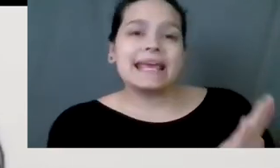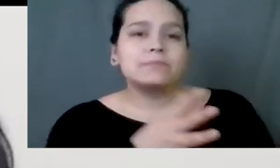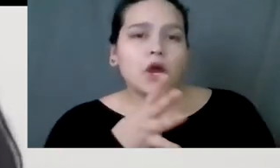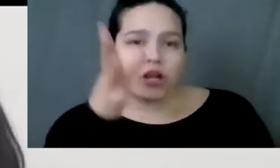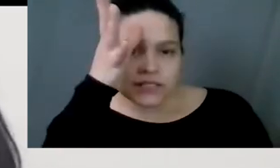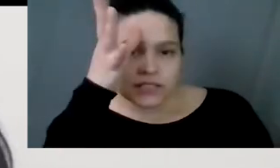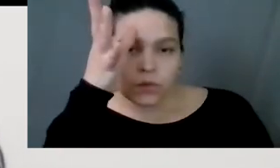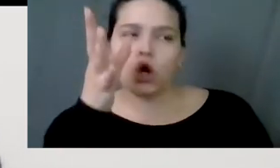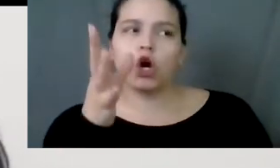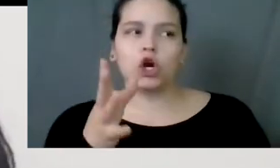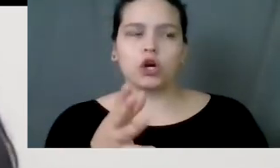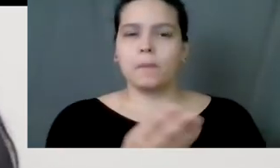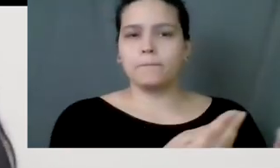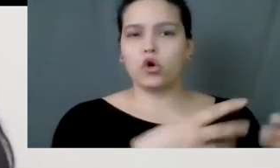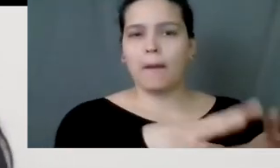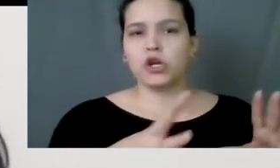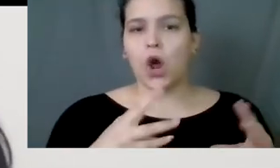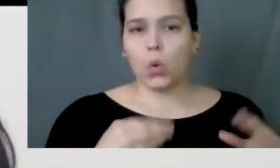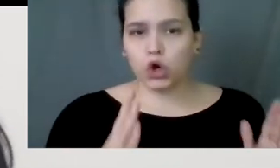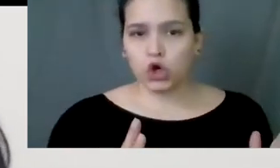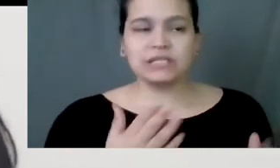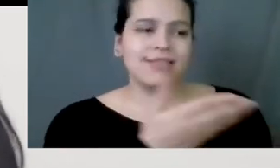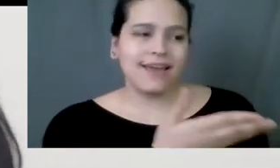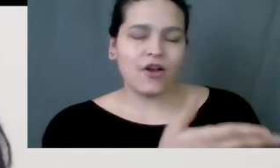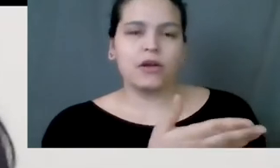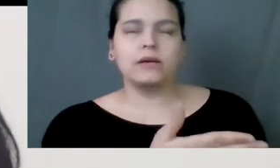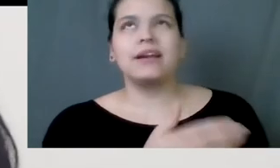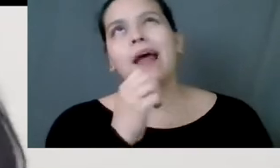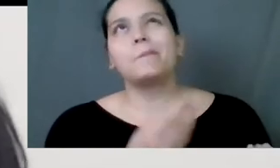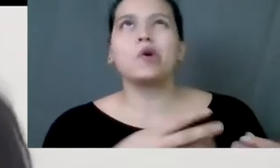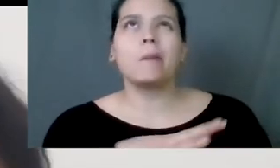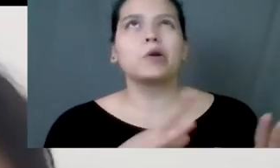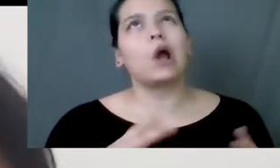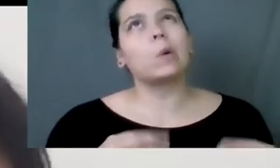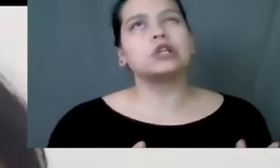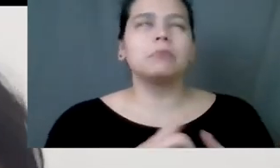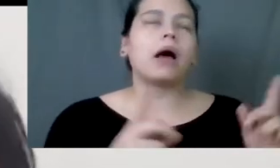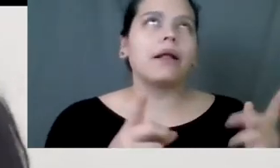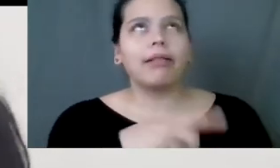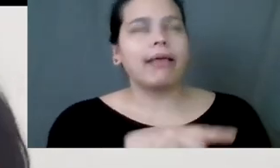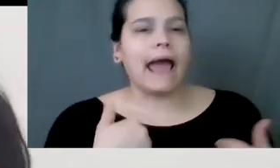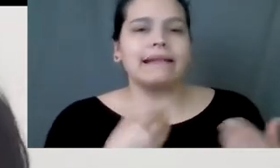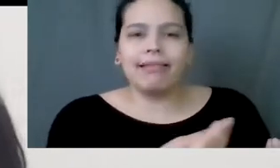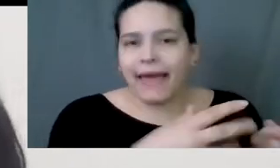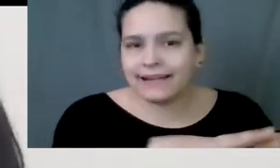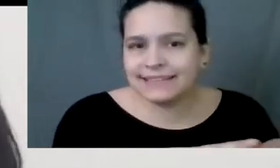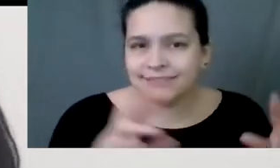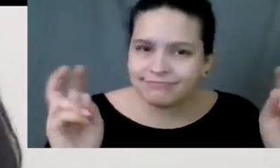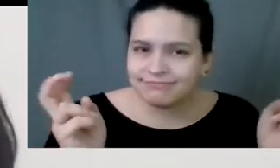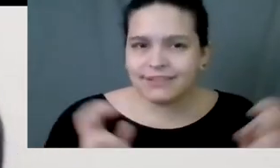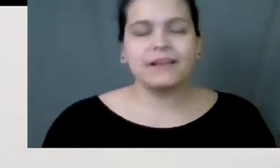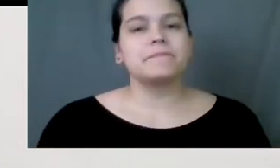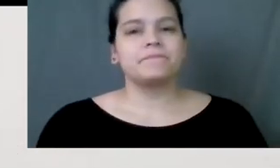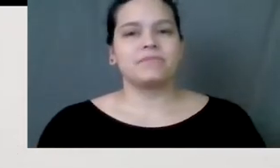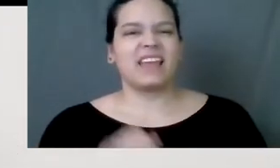his parents were property owners there in our land, or not property owners, but they had their land.